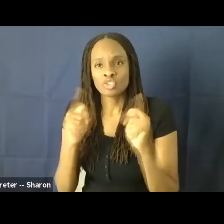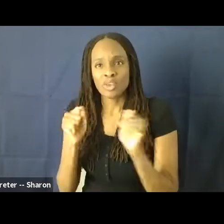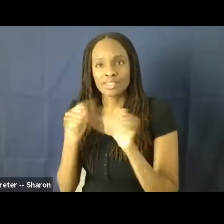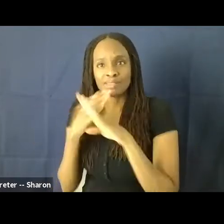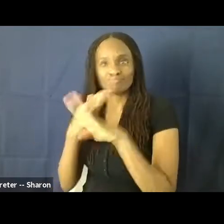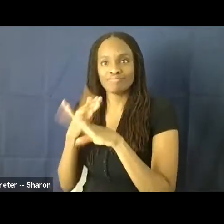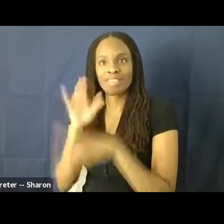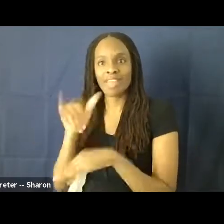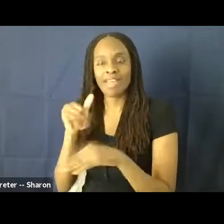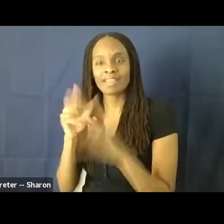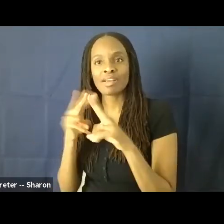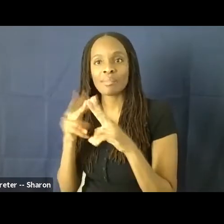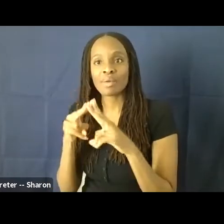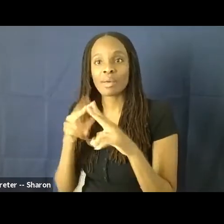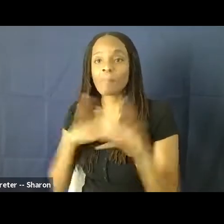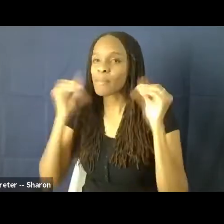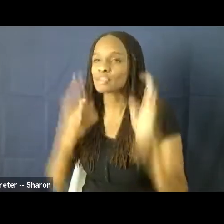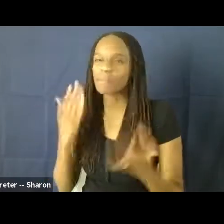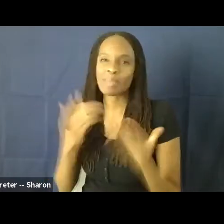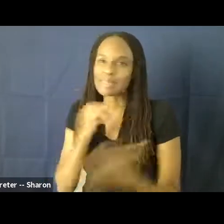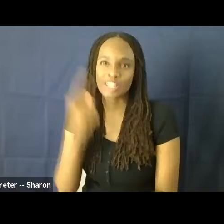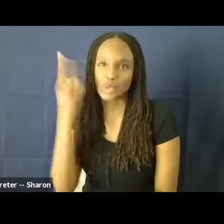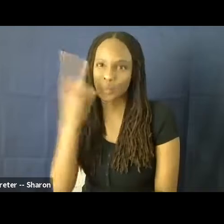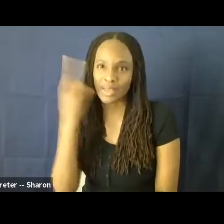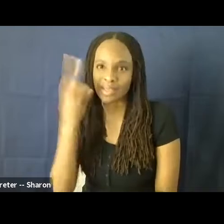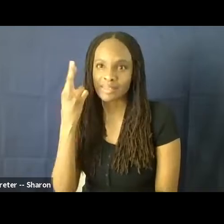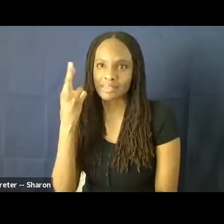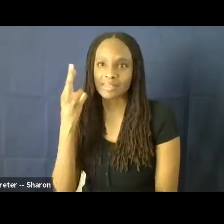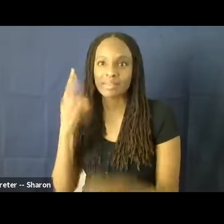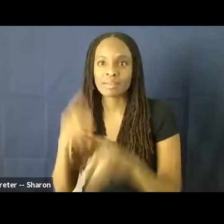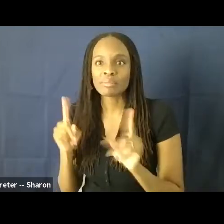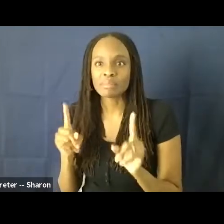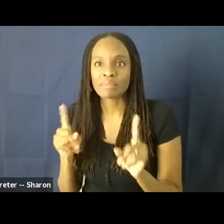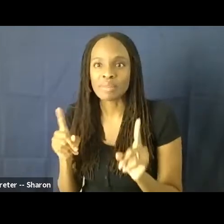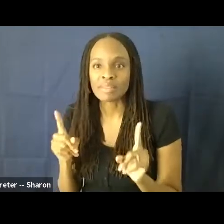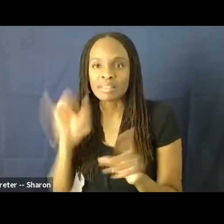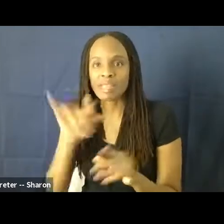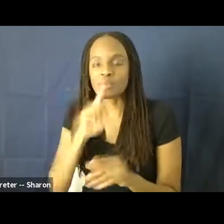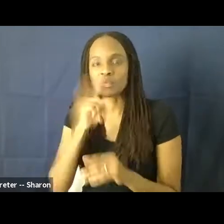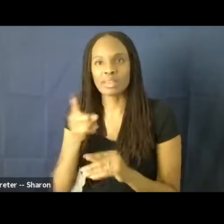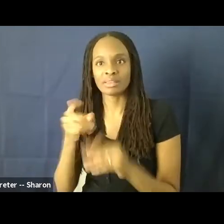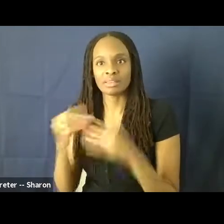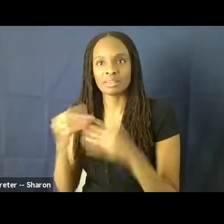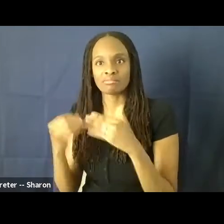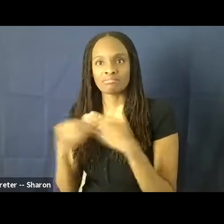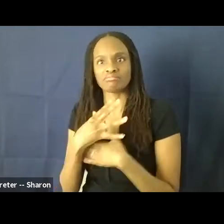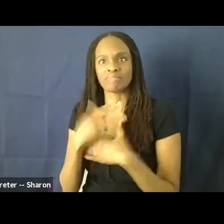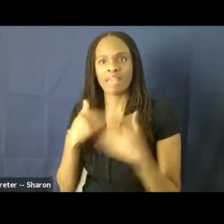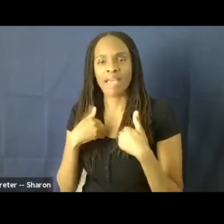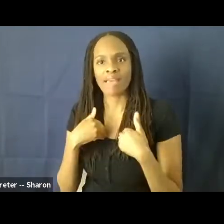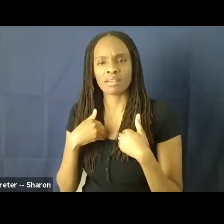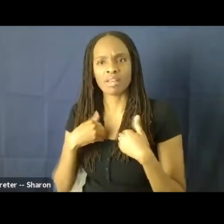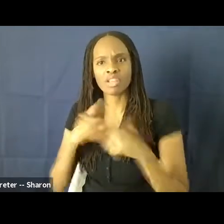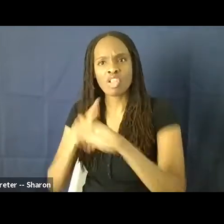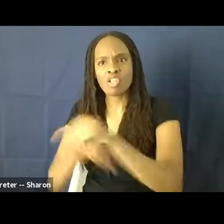And although my professor may not have realized it, his instruction resulted from this initial ban, right? There's this long history of these assumptions